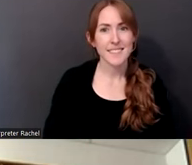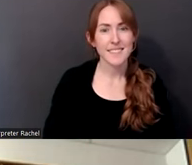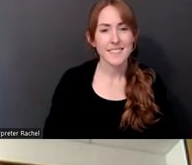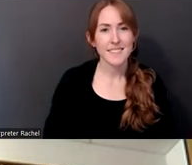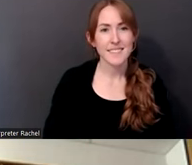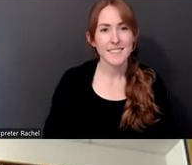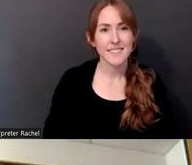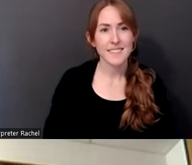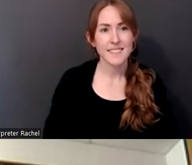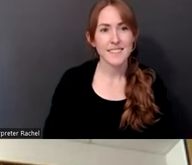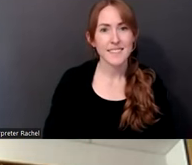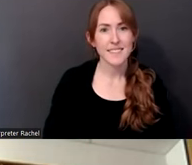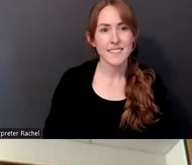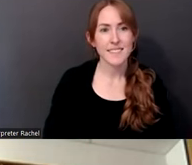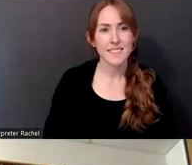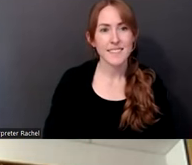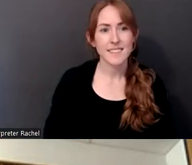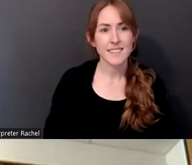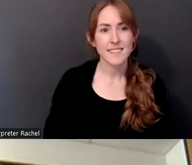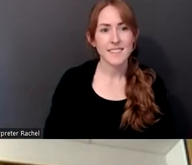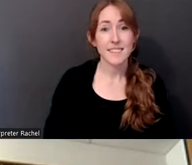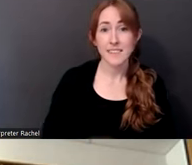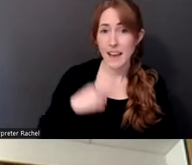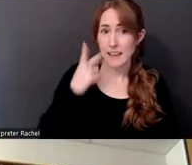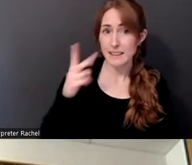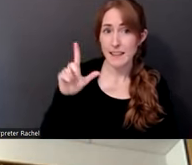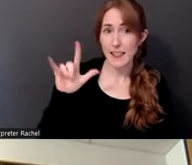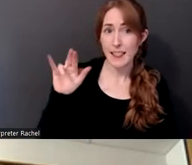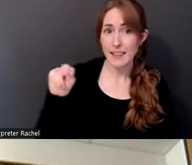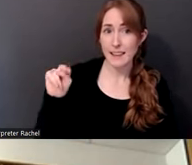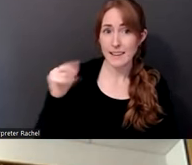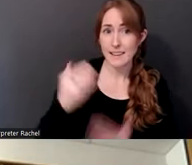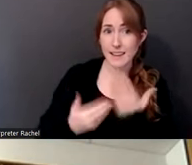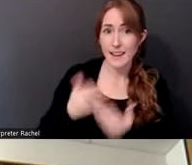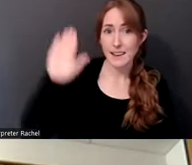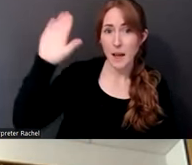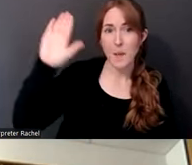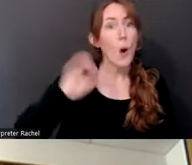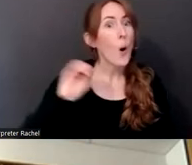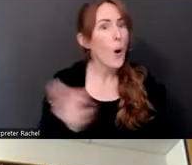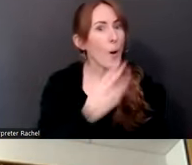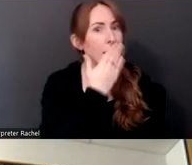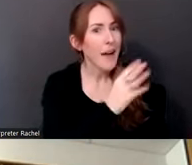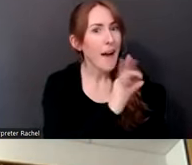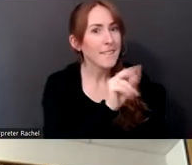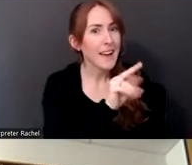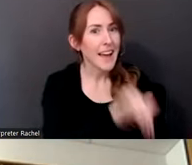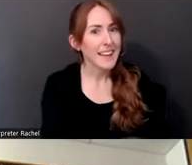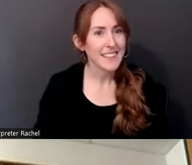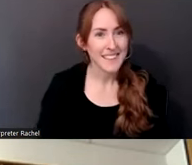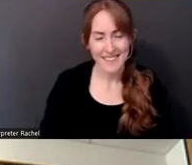Um, I think I see Lynn's hand up. Yeah. Oh, I'm thank you funny. Yeah. Thank you, Fanny.